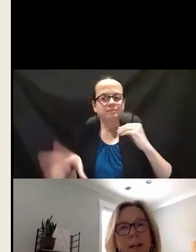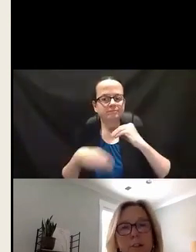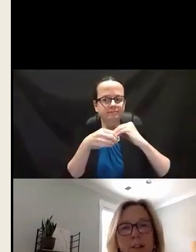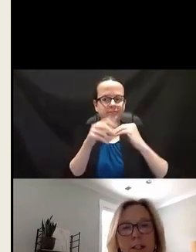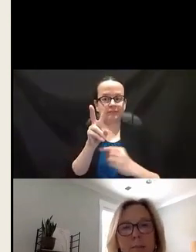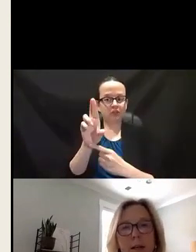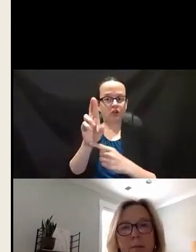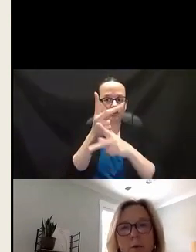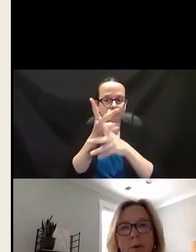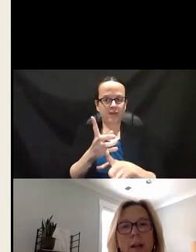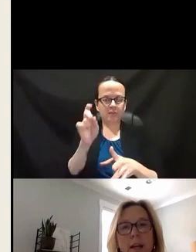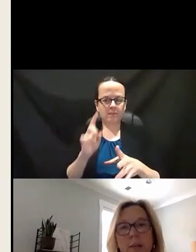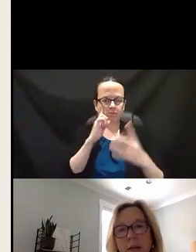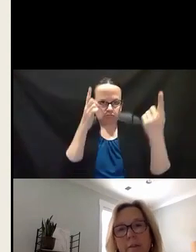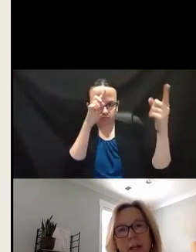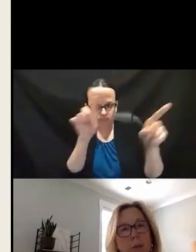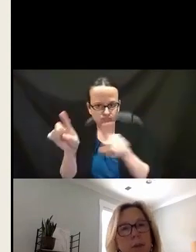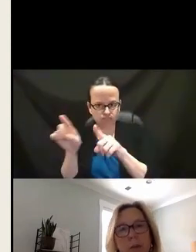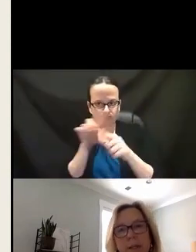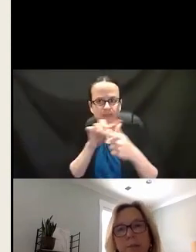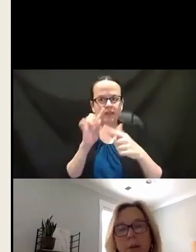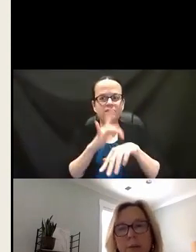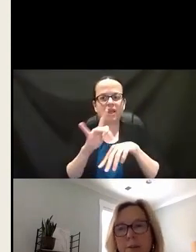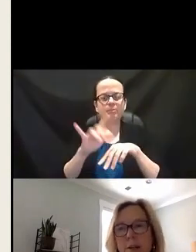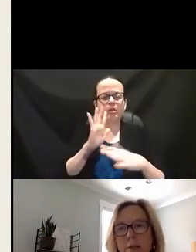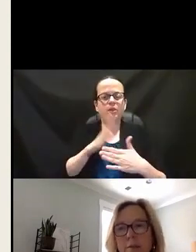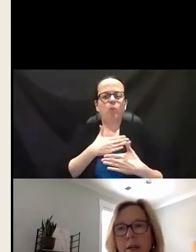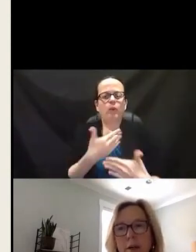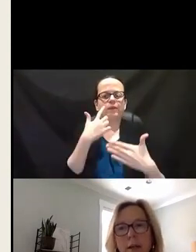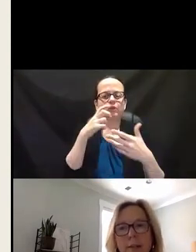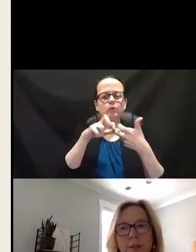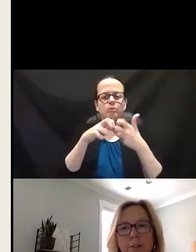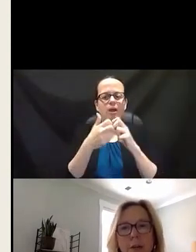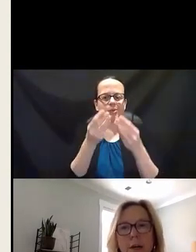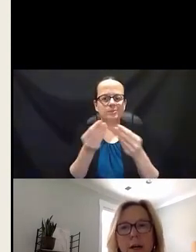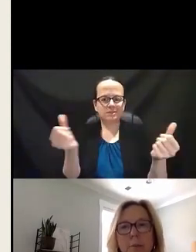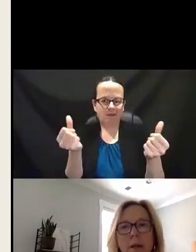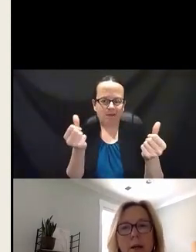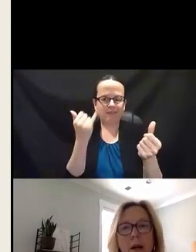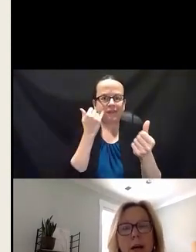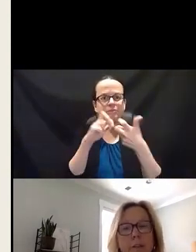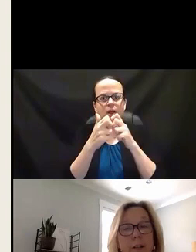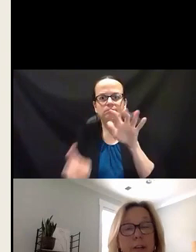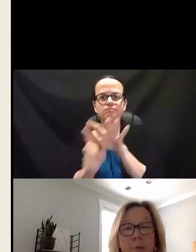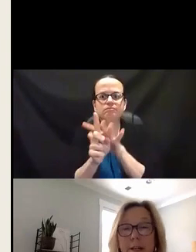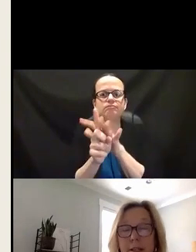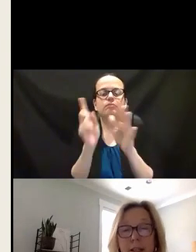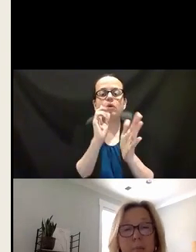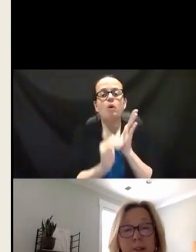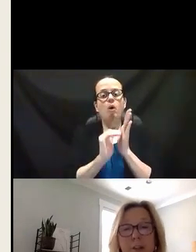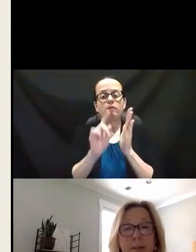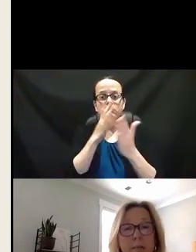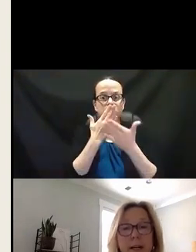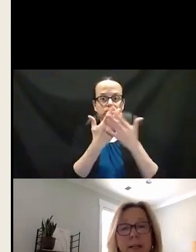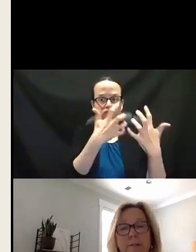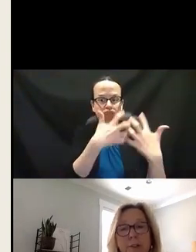supervisors need to be on board and be available and willing to problem solve as issues come up. Often a great way to get